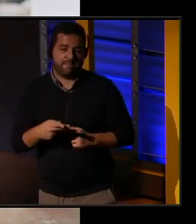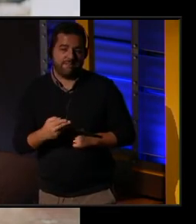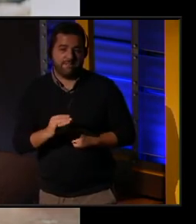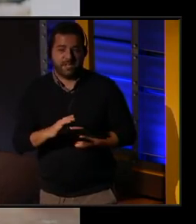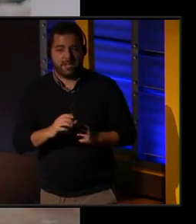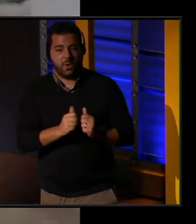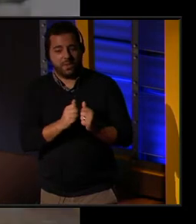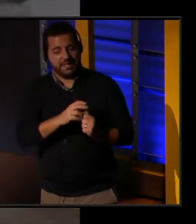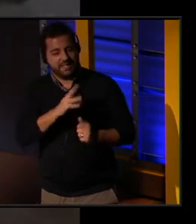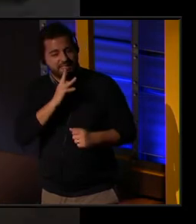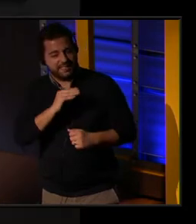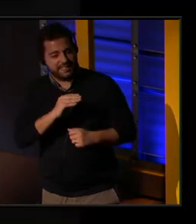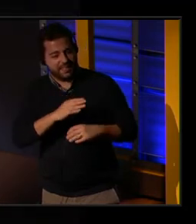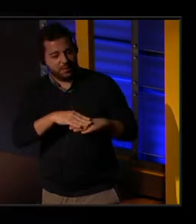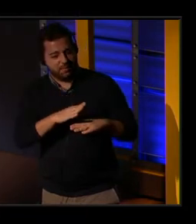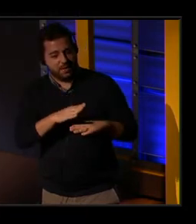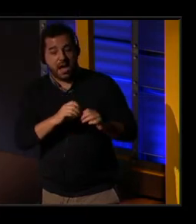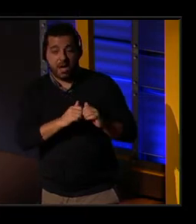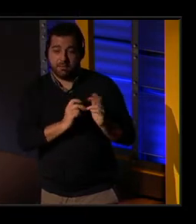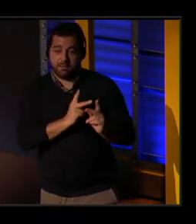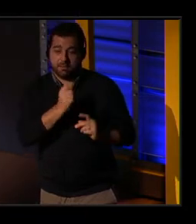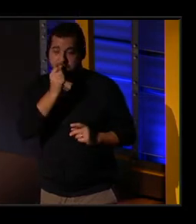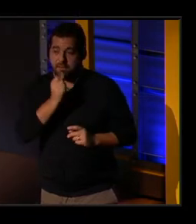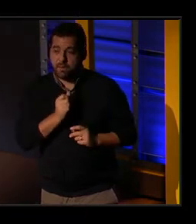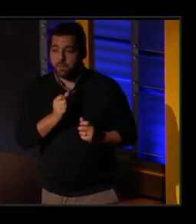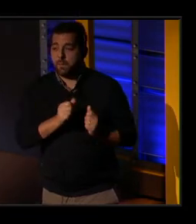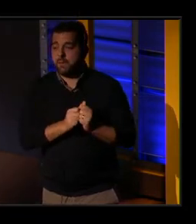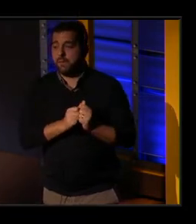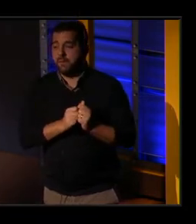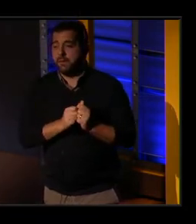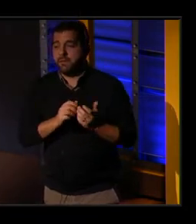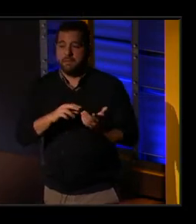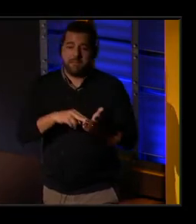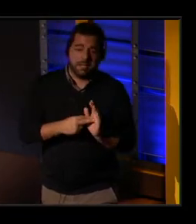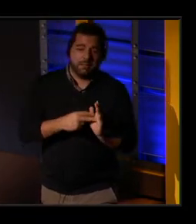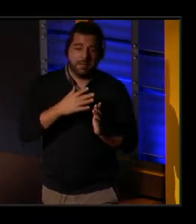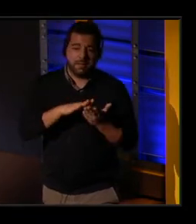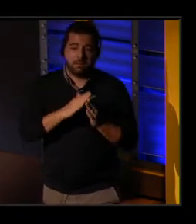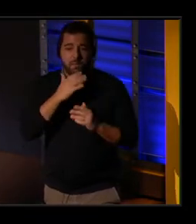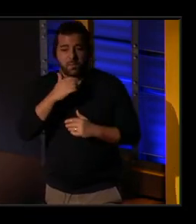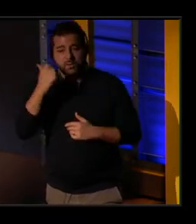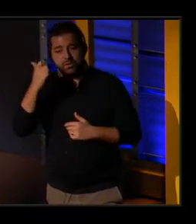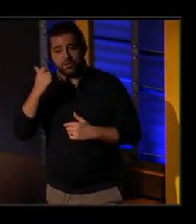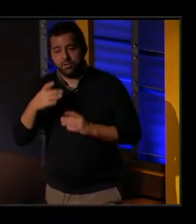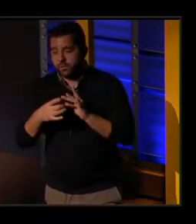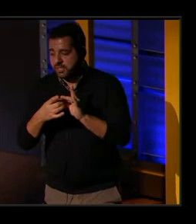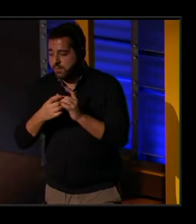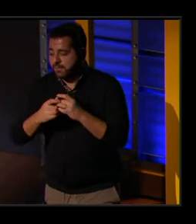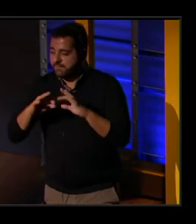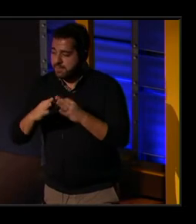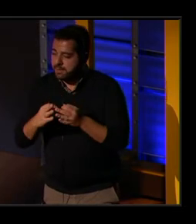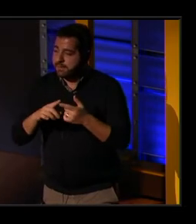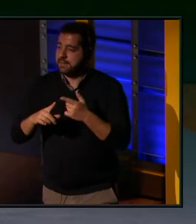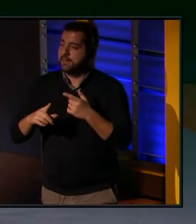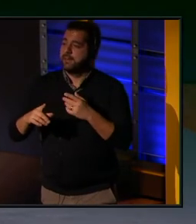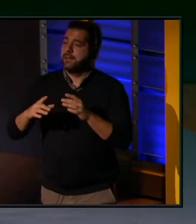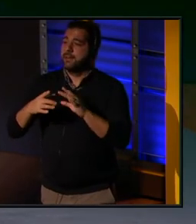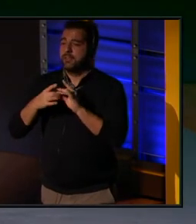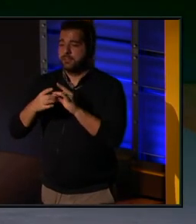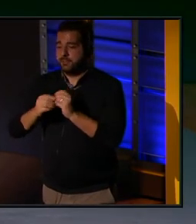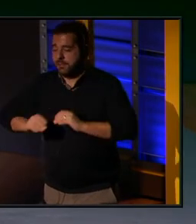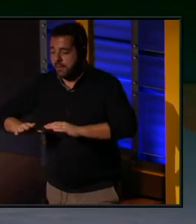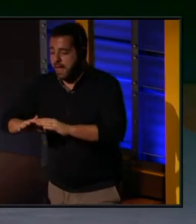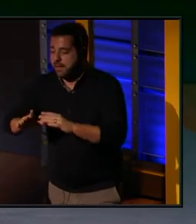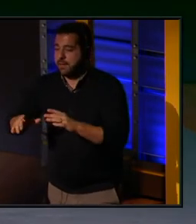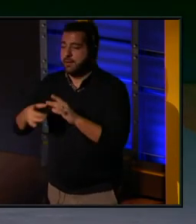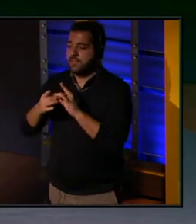how we in that age group deal with what it is to get older, our relationship to family, our relationship to landscape, our relationship to death, but